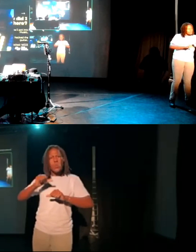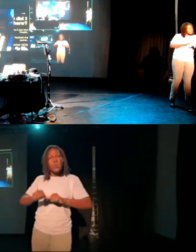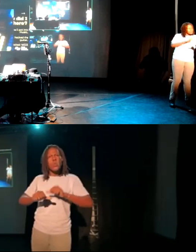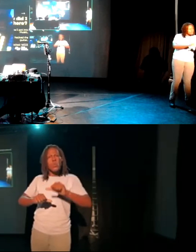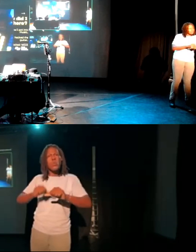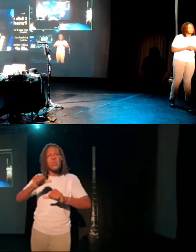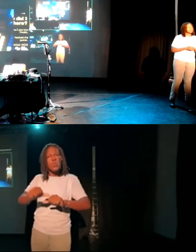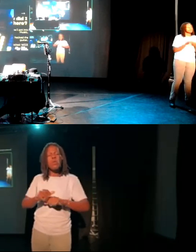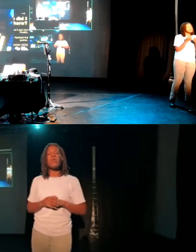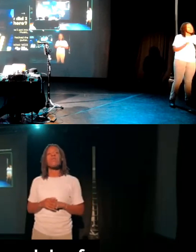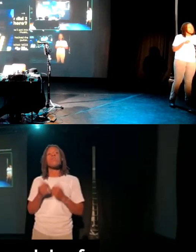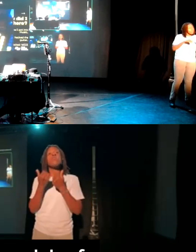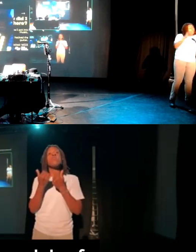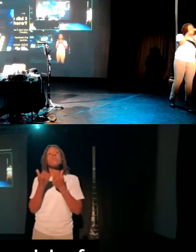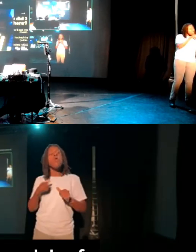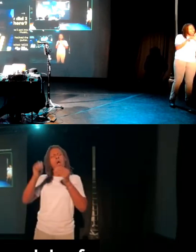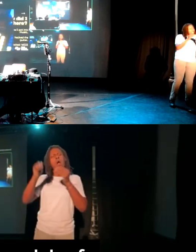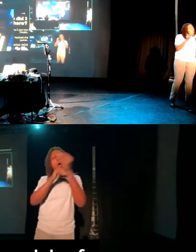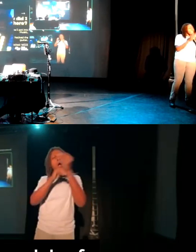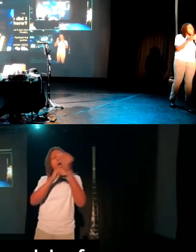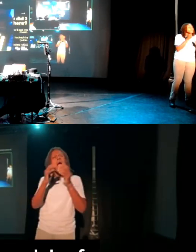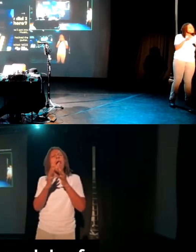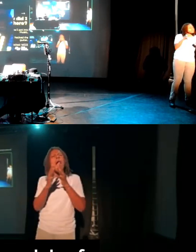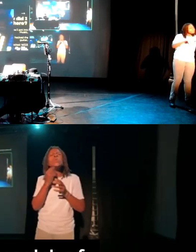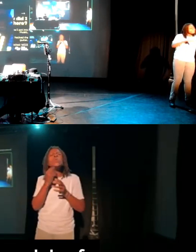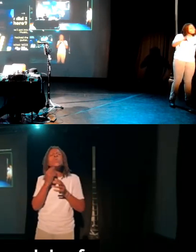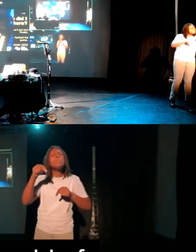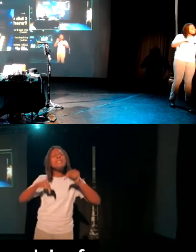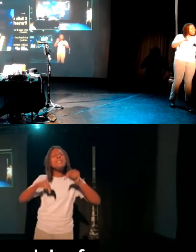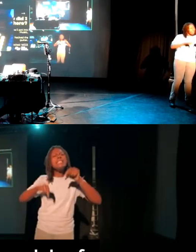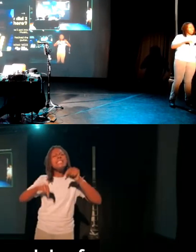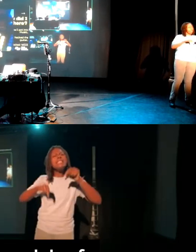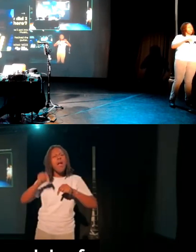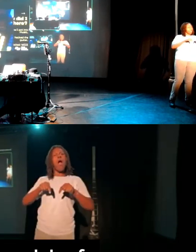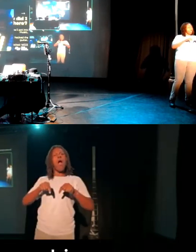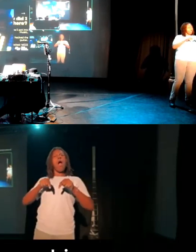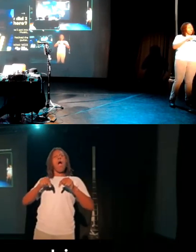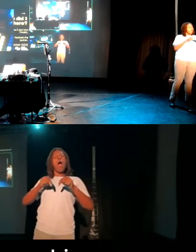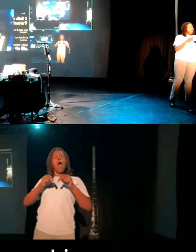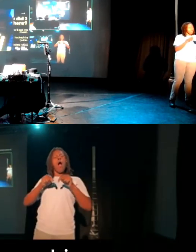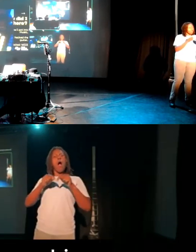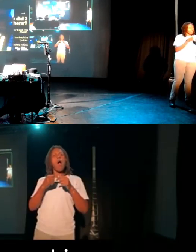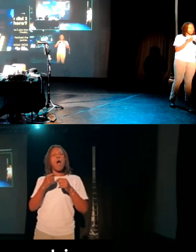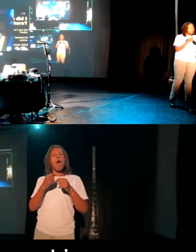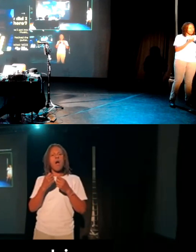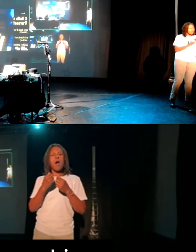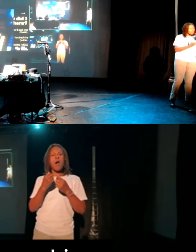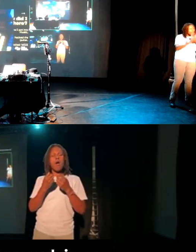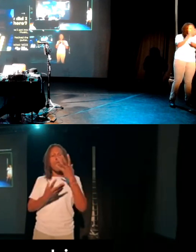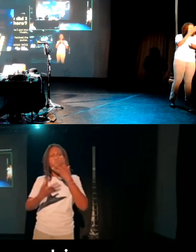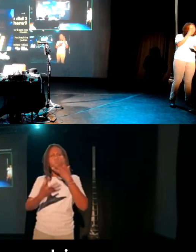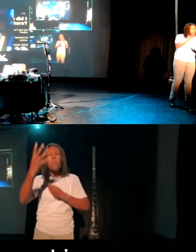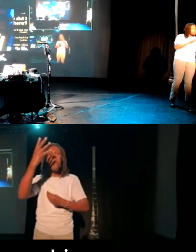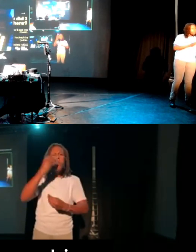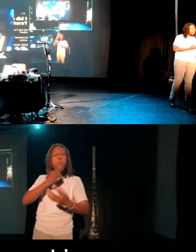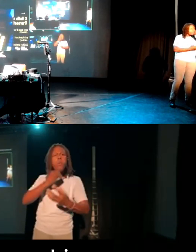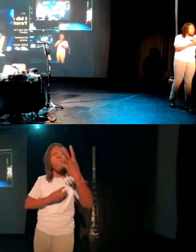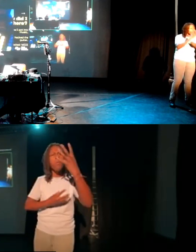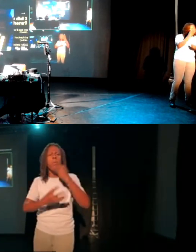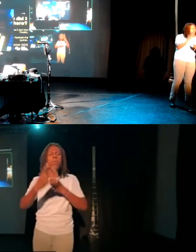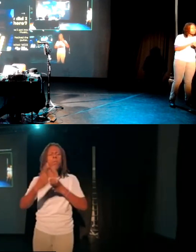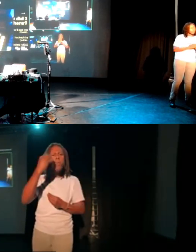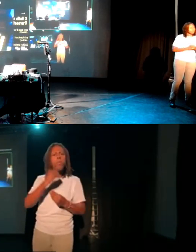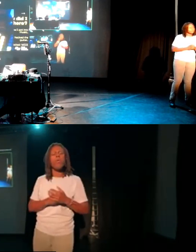the hang of MIDI, it started to open up a whole world of possibility for me. quite often, I was sort of working against